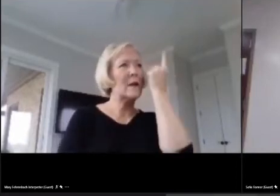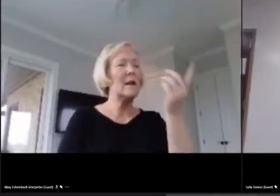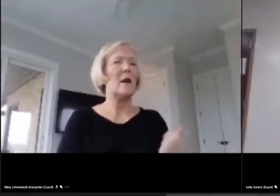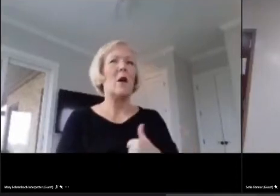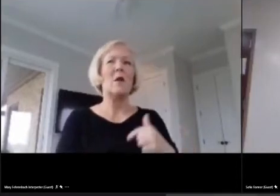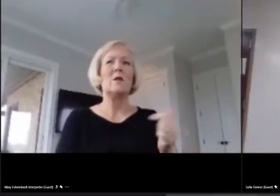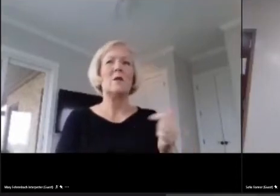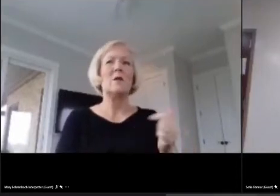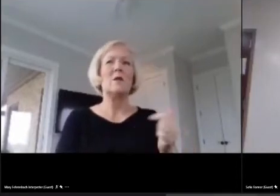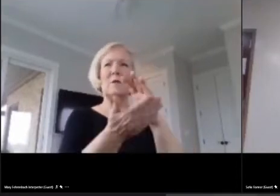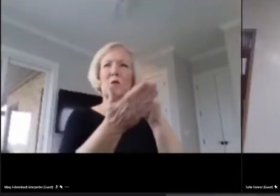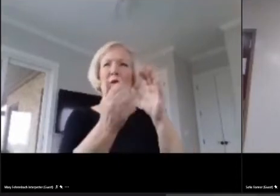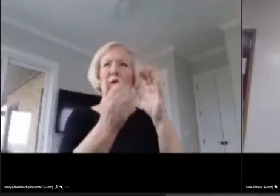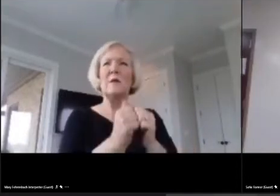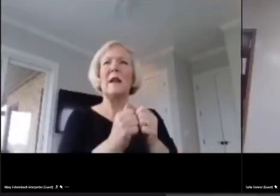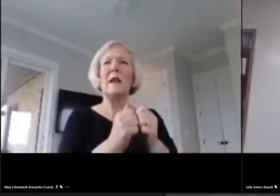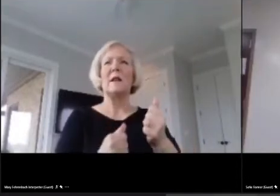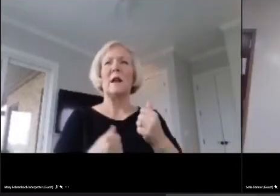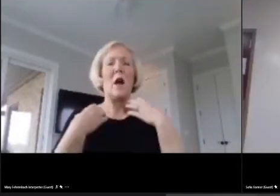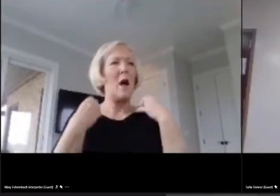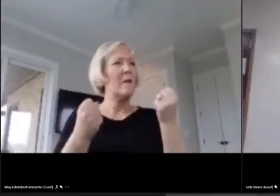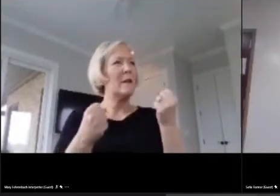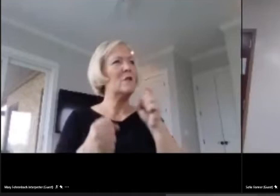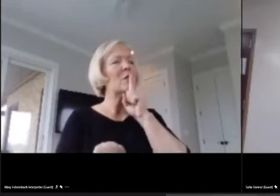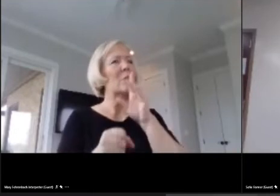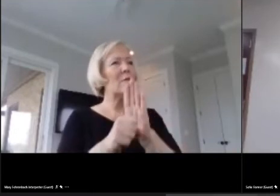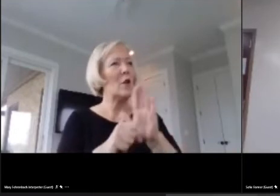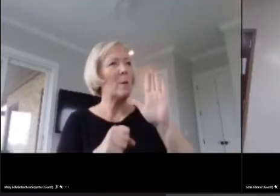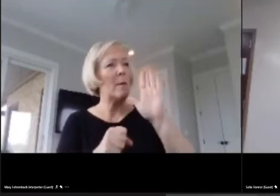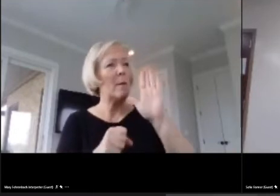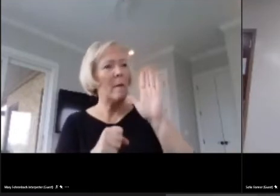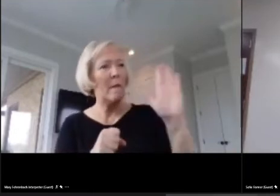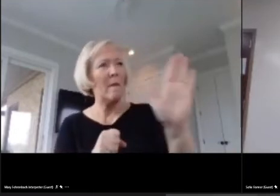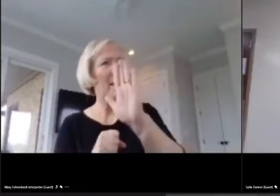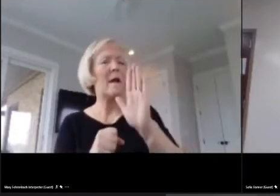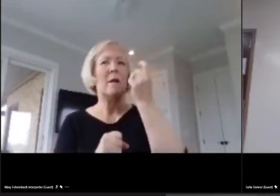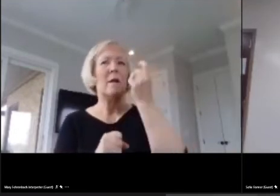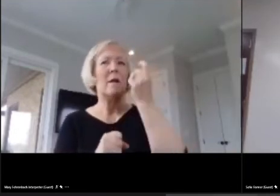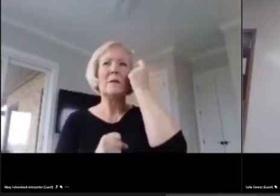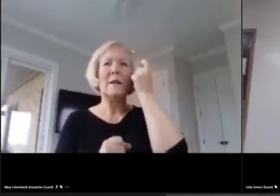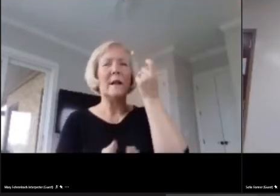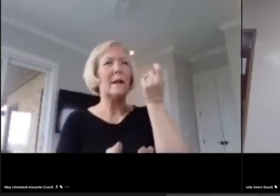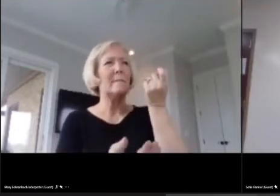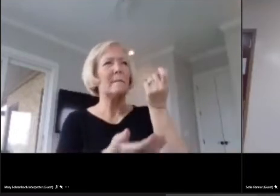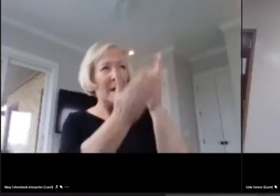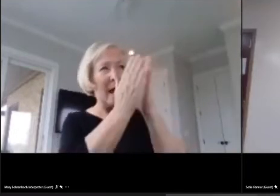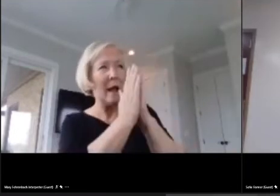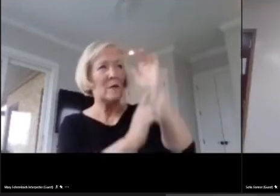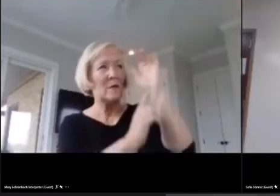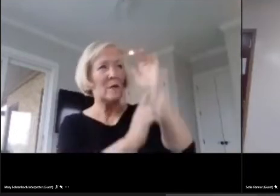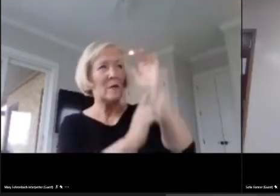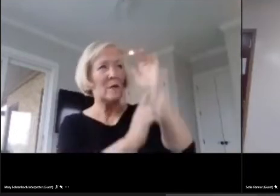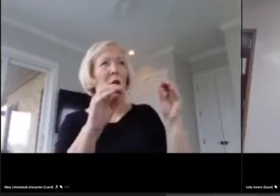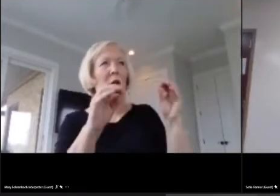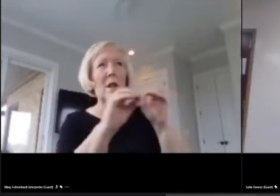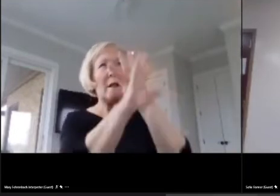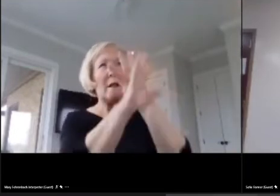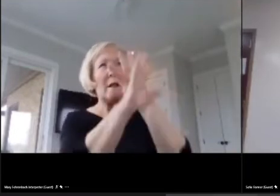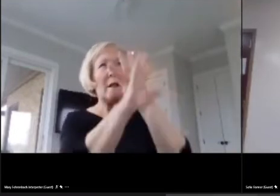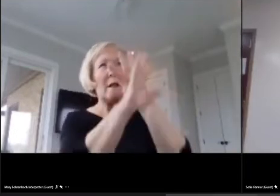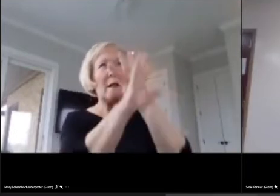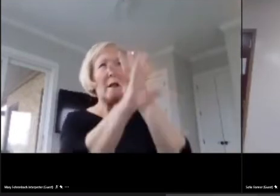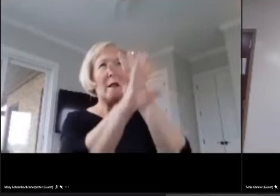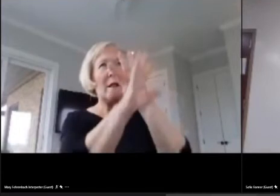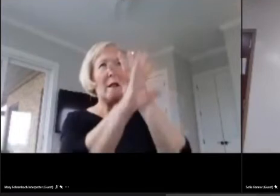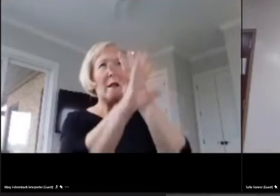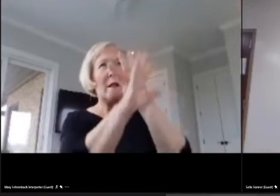students gain confidence to confirm their understanding and ask clarifying questions. The establishment of respect